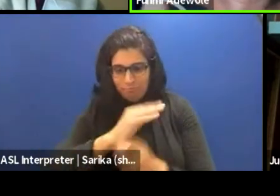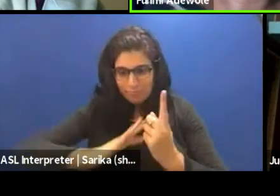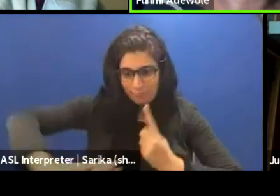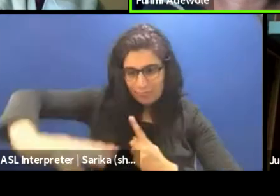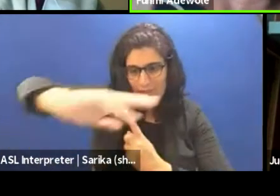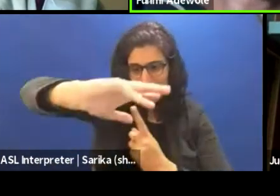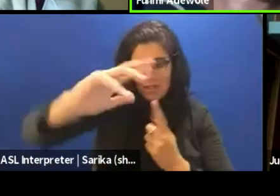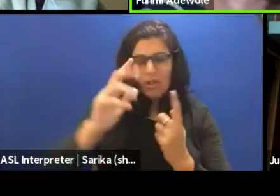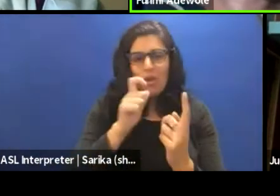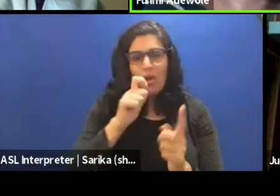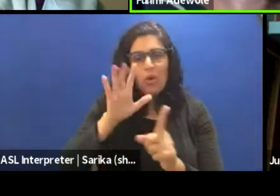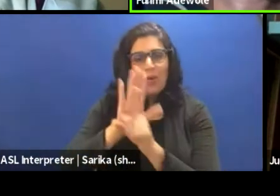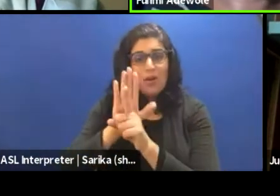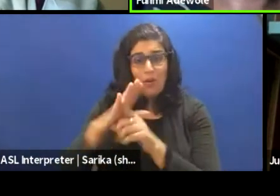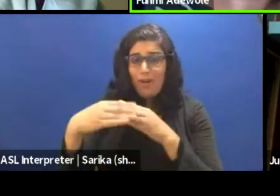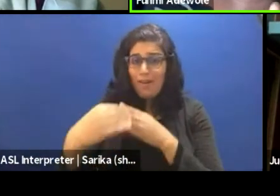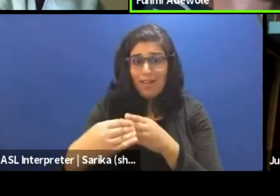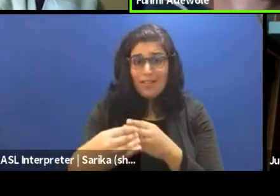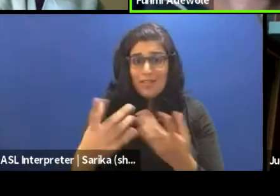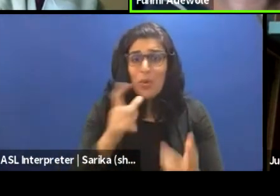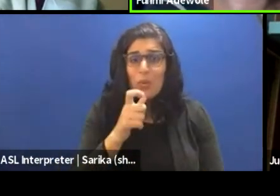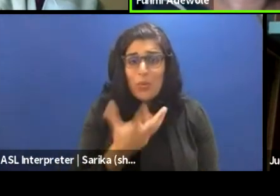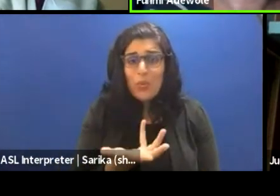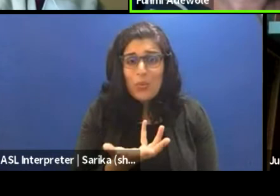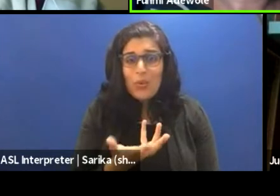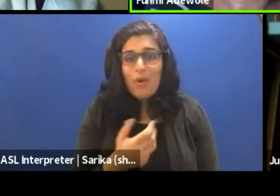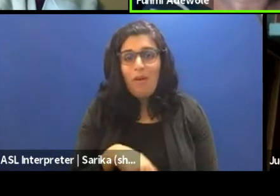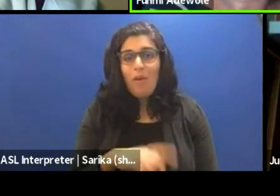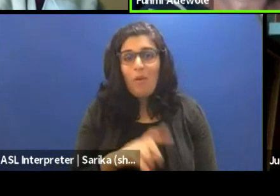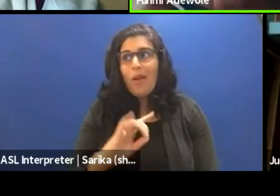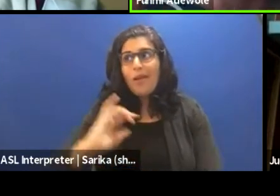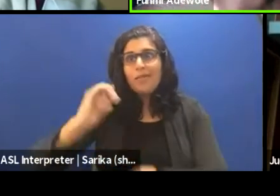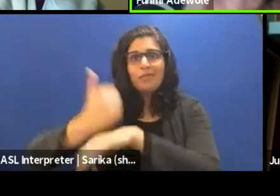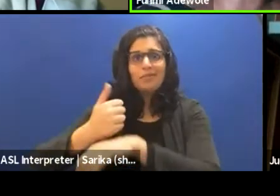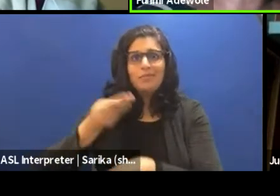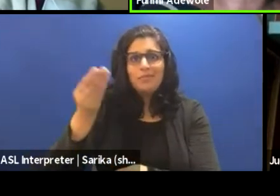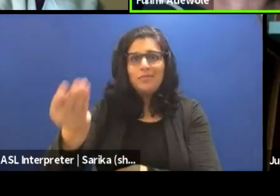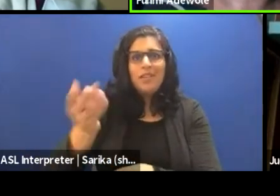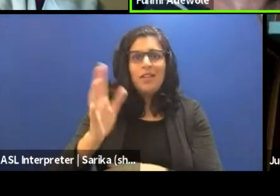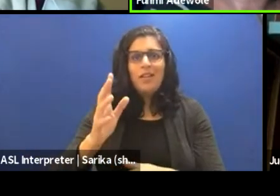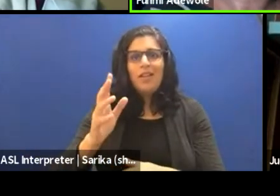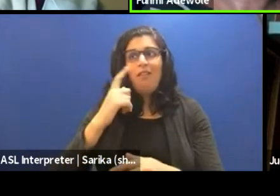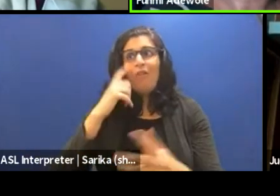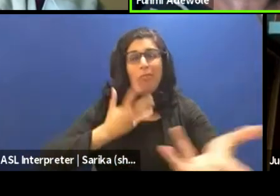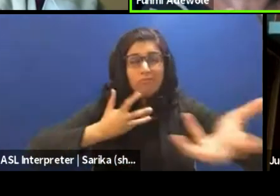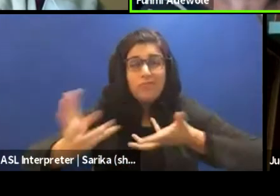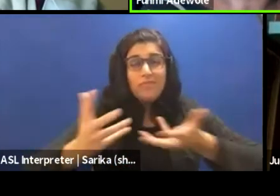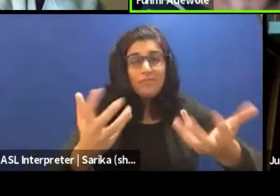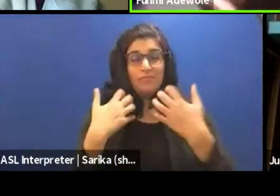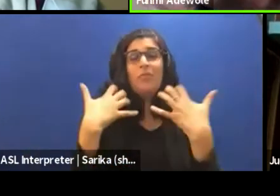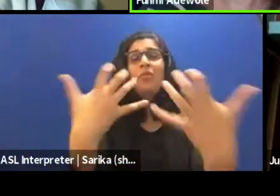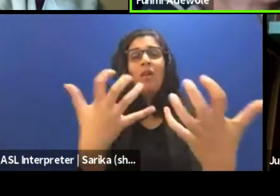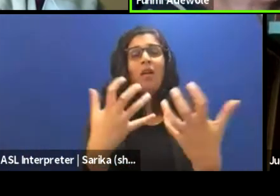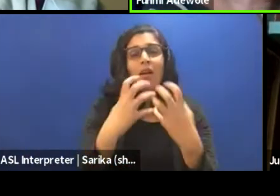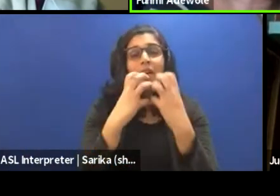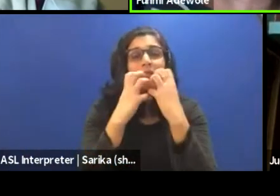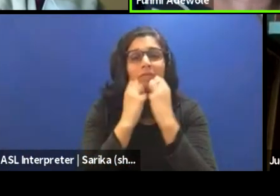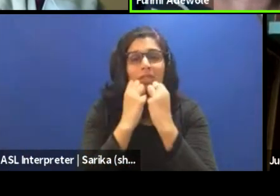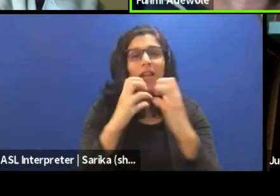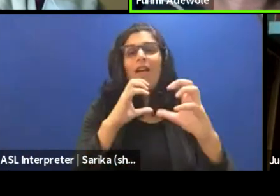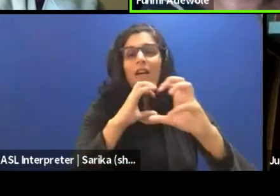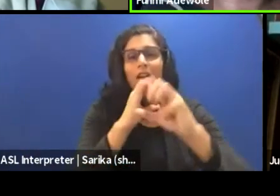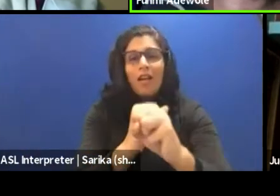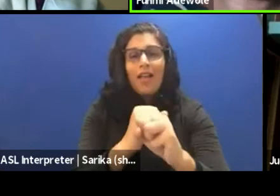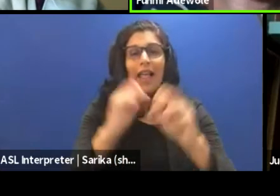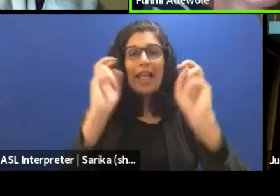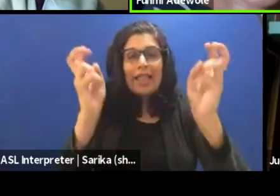guides? To where to place it? To get the audience in? To the themes in the